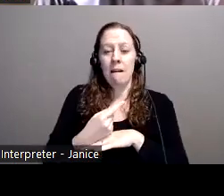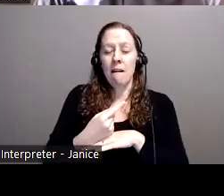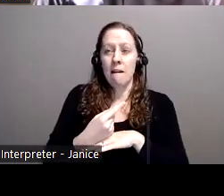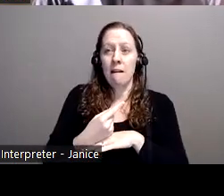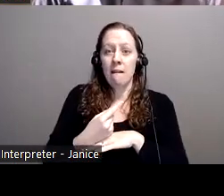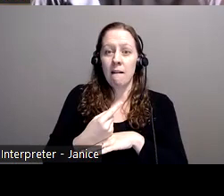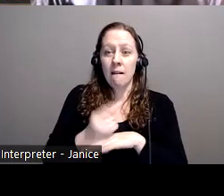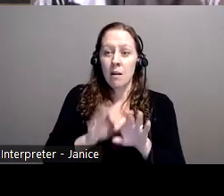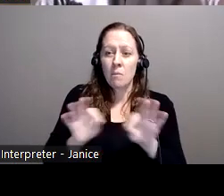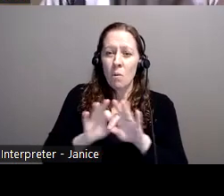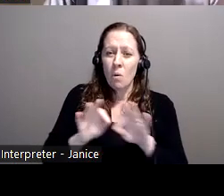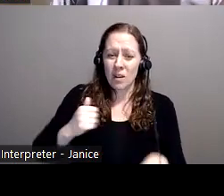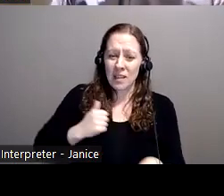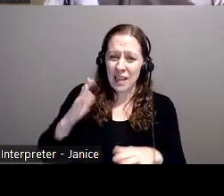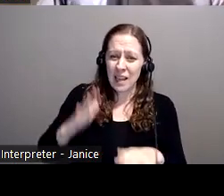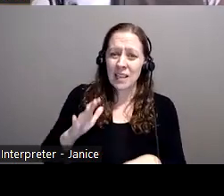for reporting.